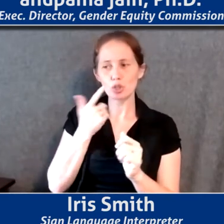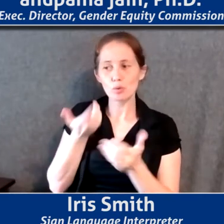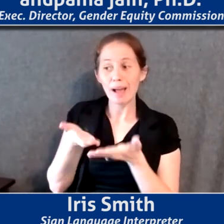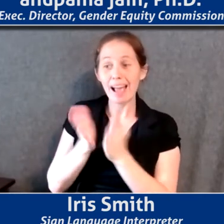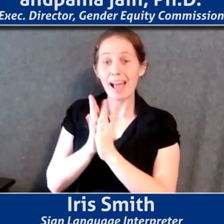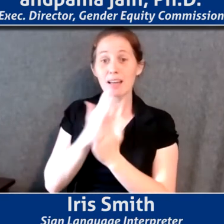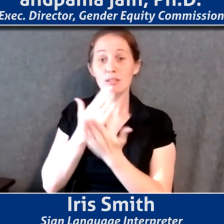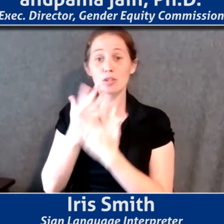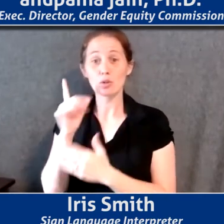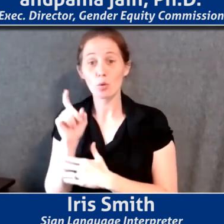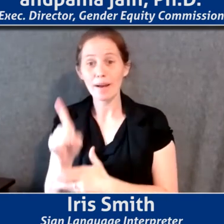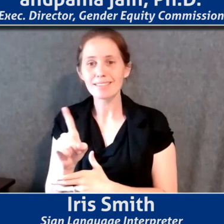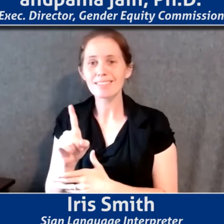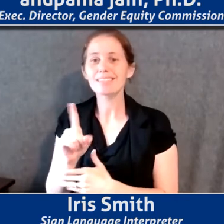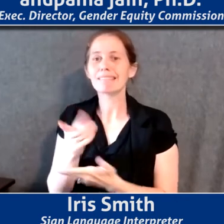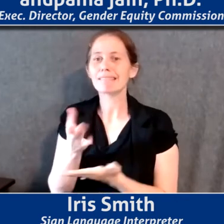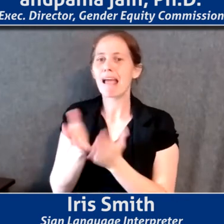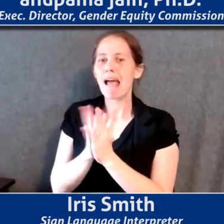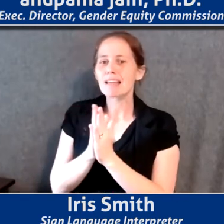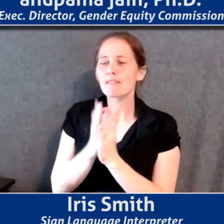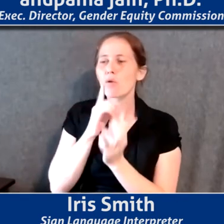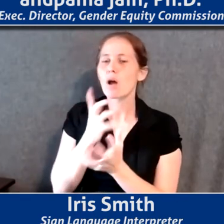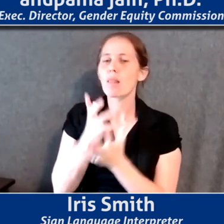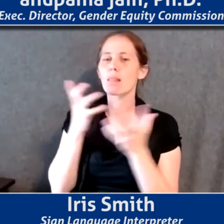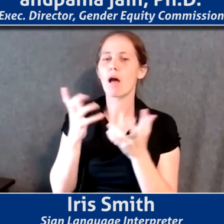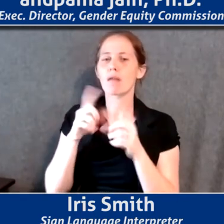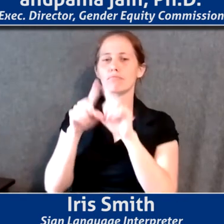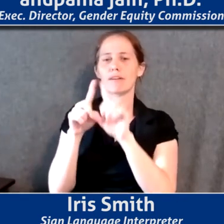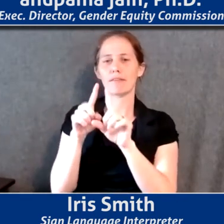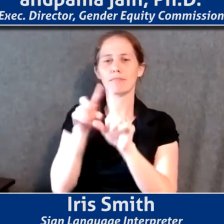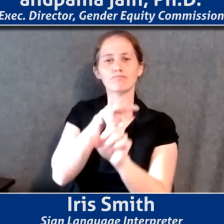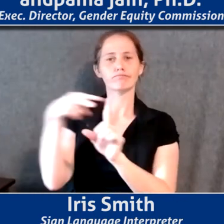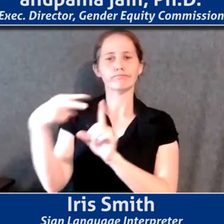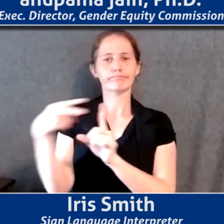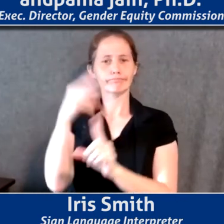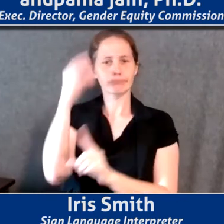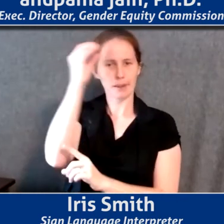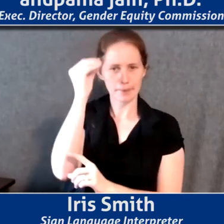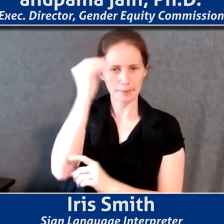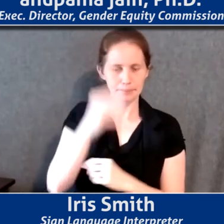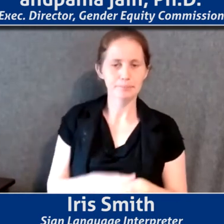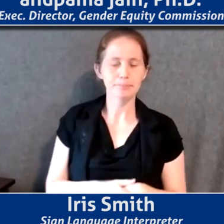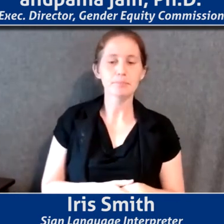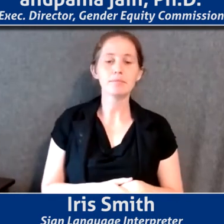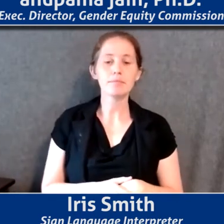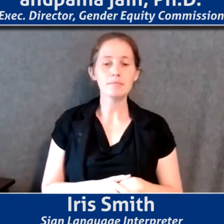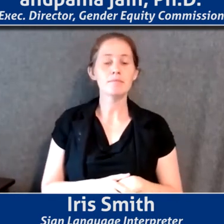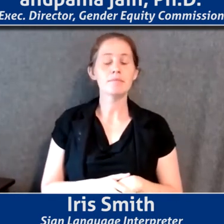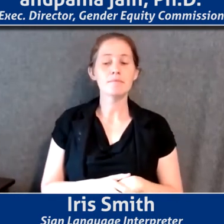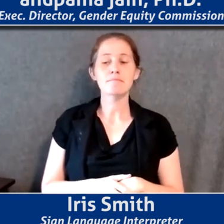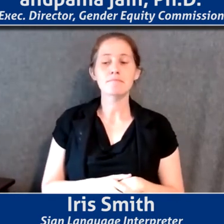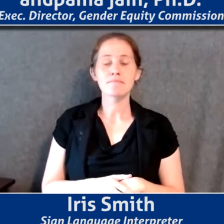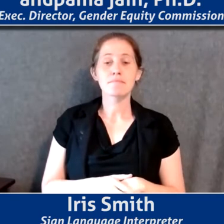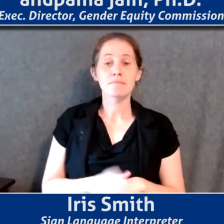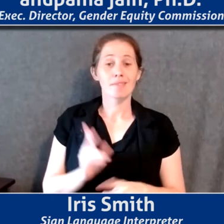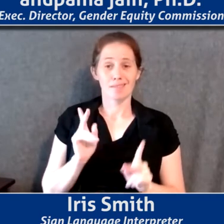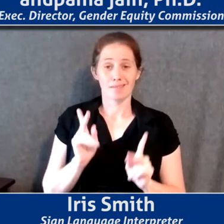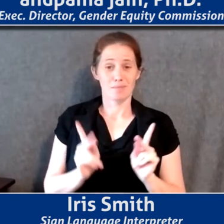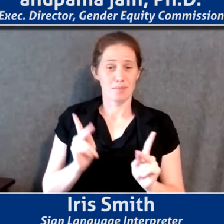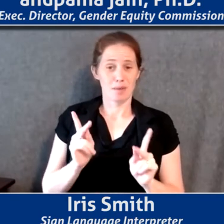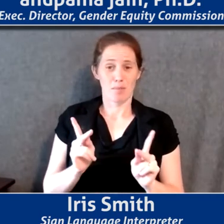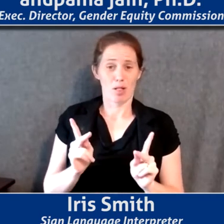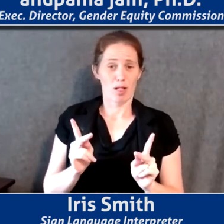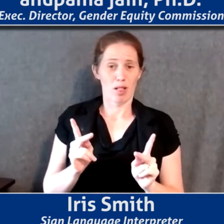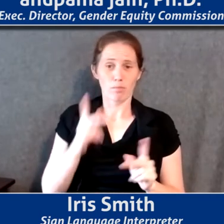questions and asking for lots of input from people. And people are just very varied.